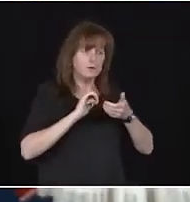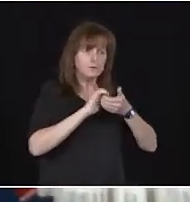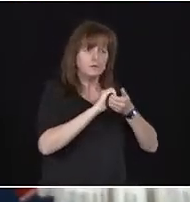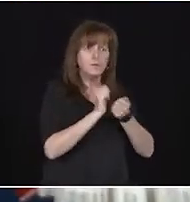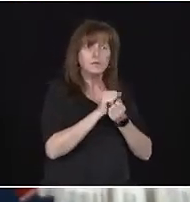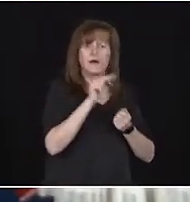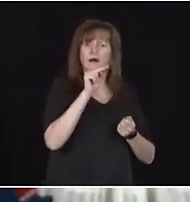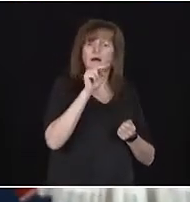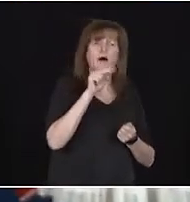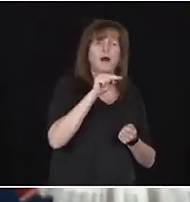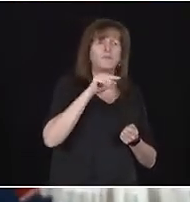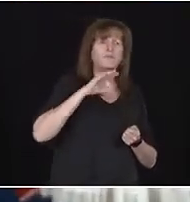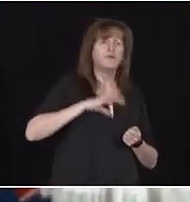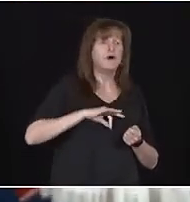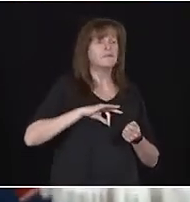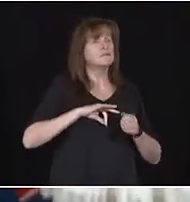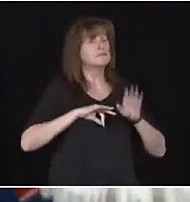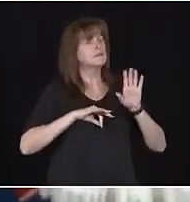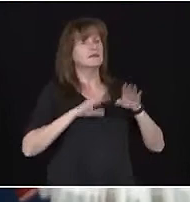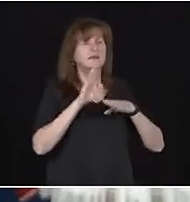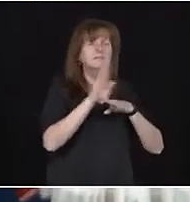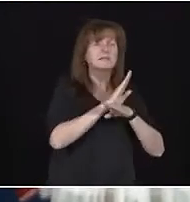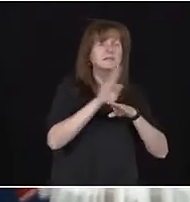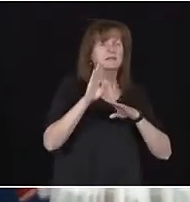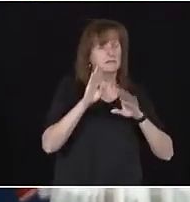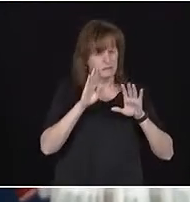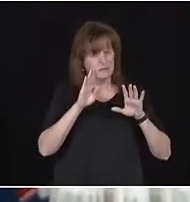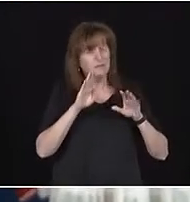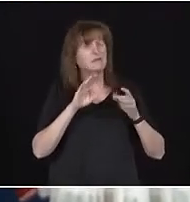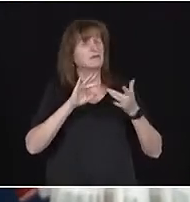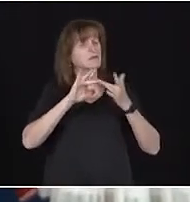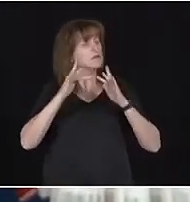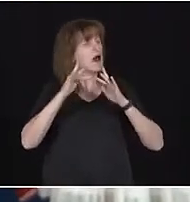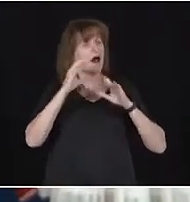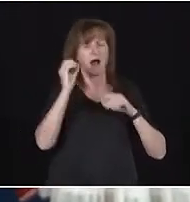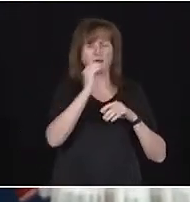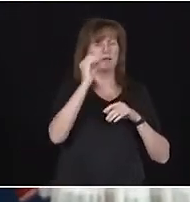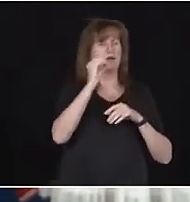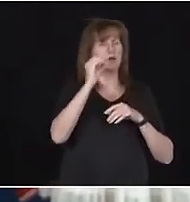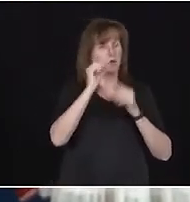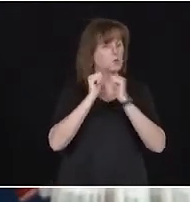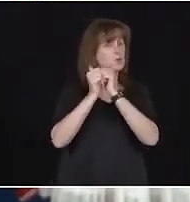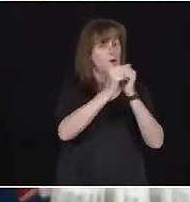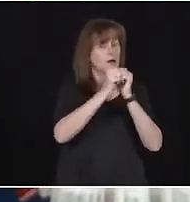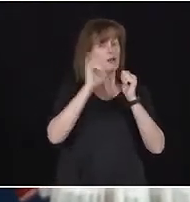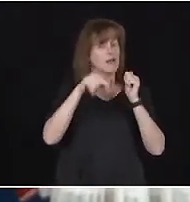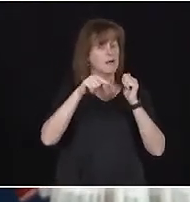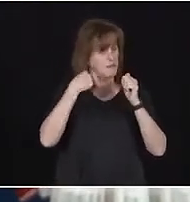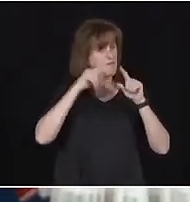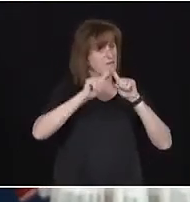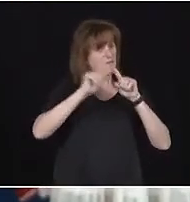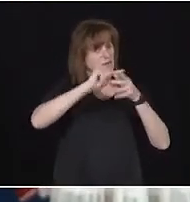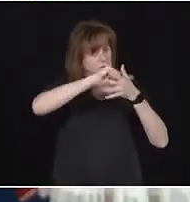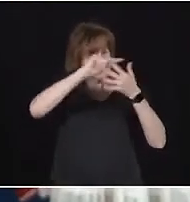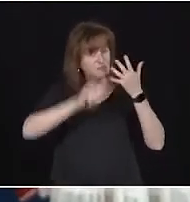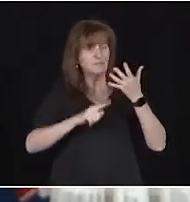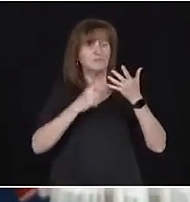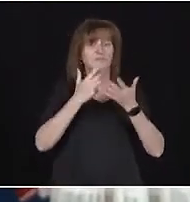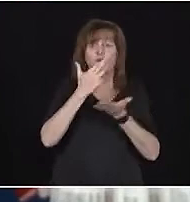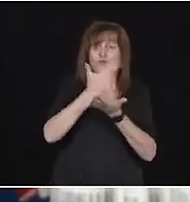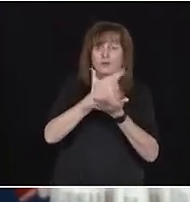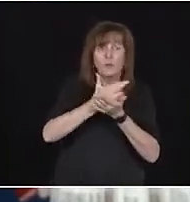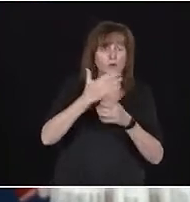Together initiative. 34 approved initiatives to enhance support for students, to provide free access to new learning resources and to deliver